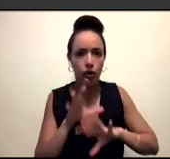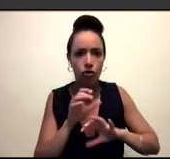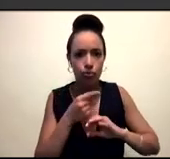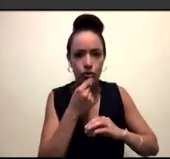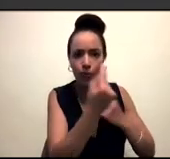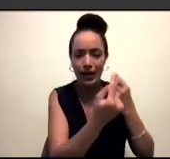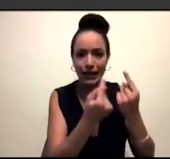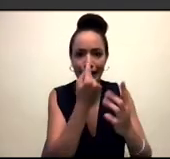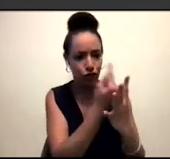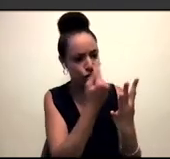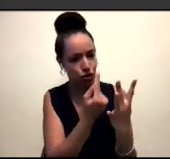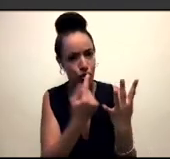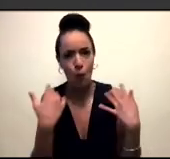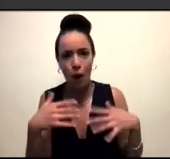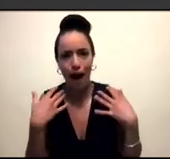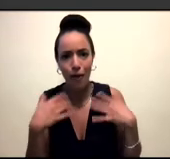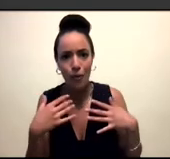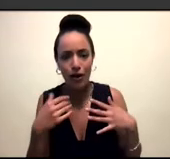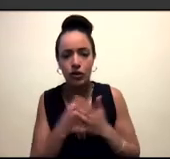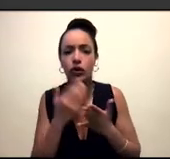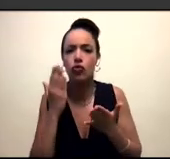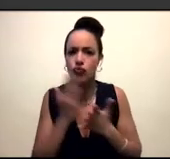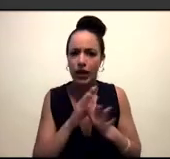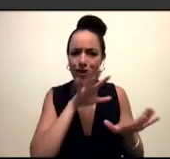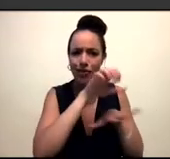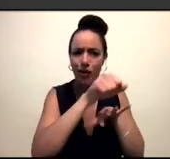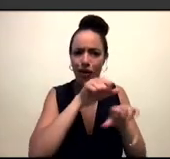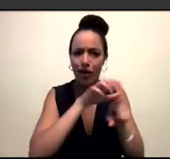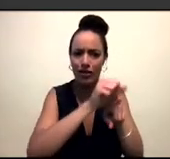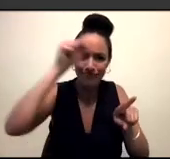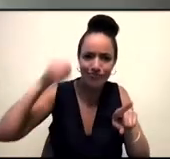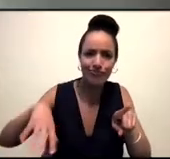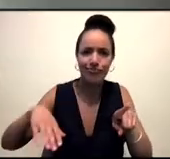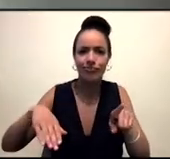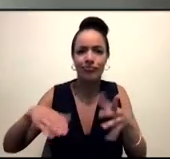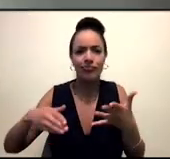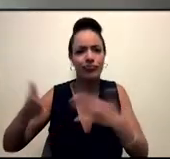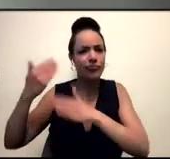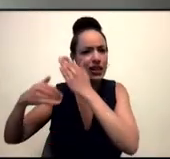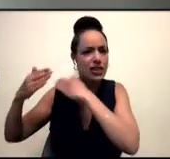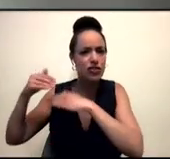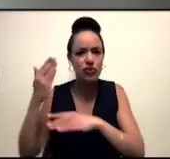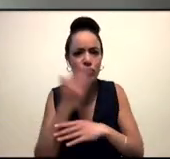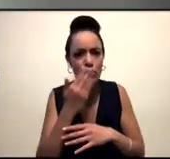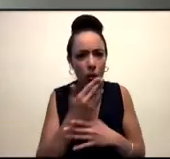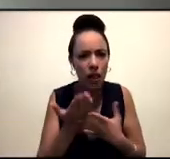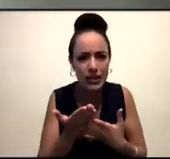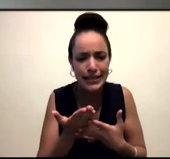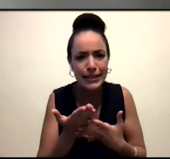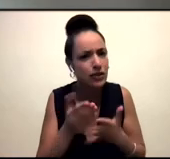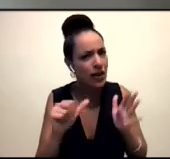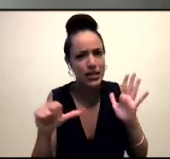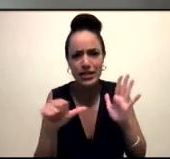And actually, you know, the decolonisation of history as it's taught in schools, it's just such a mammoth, gigantic task on pick.